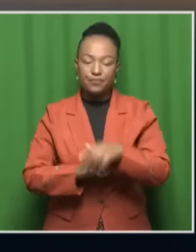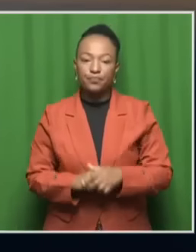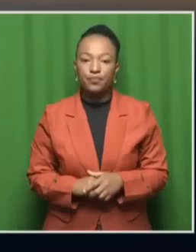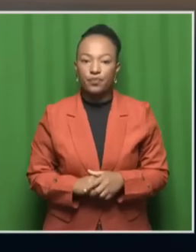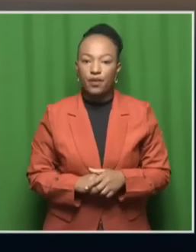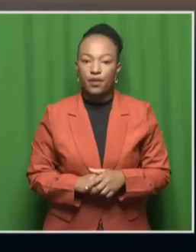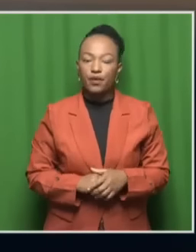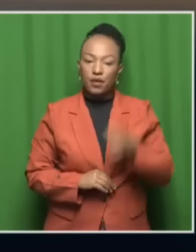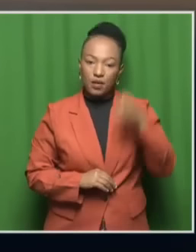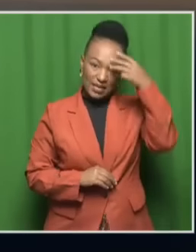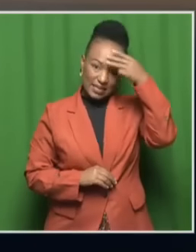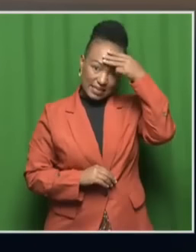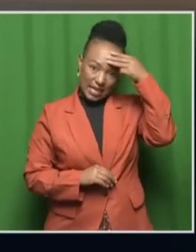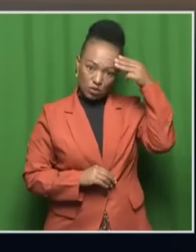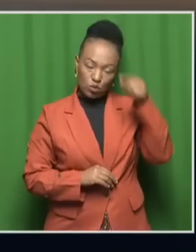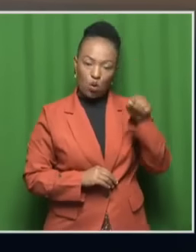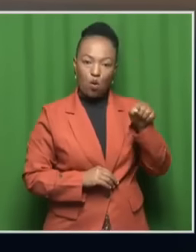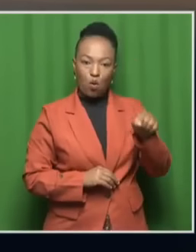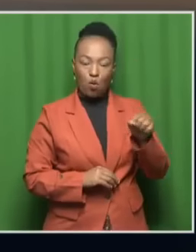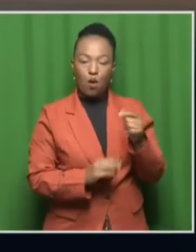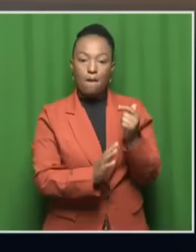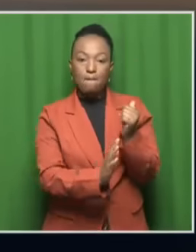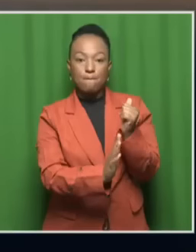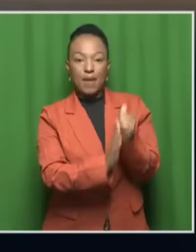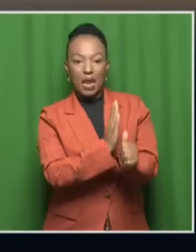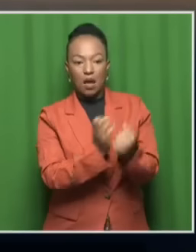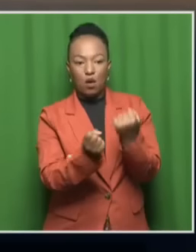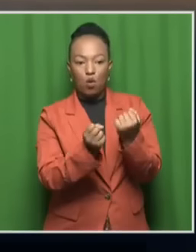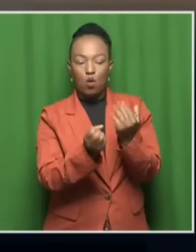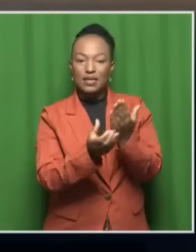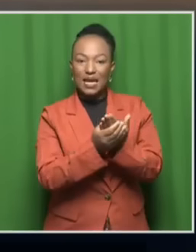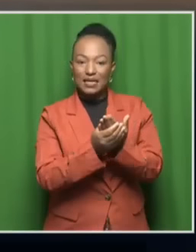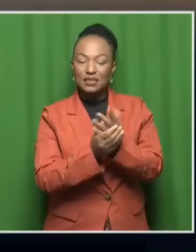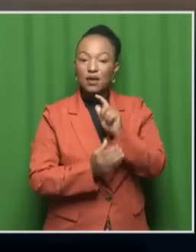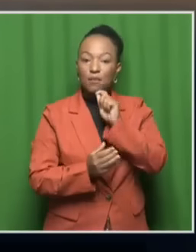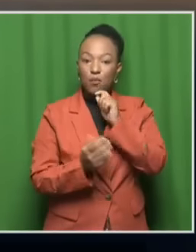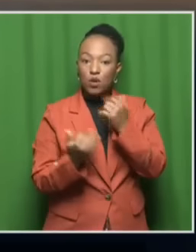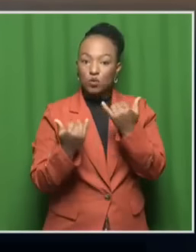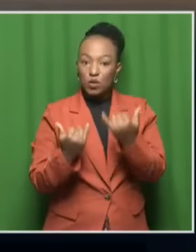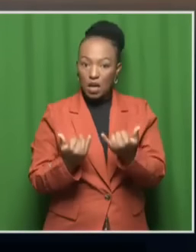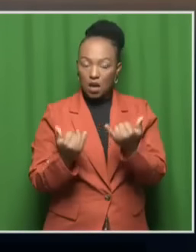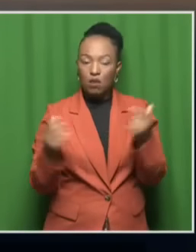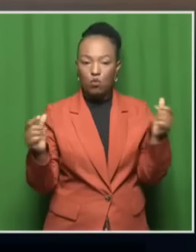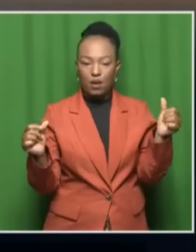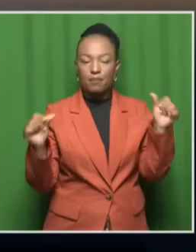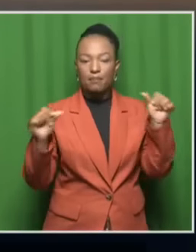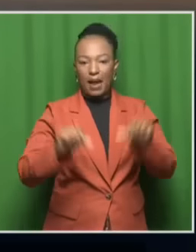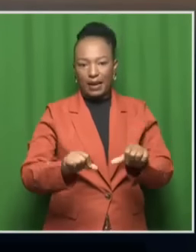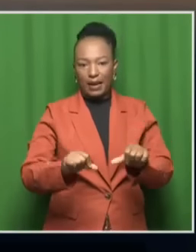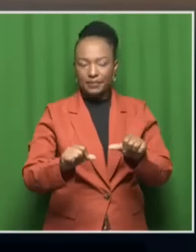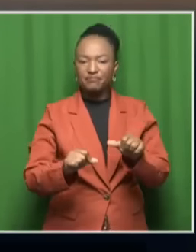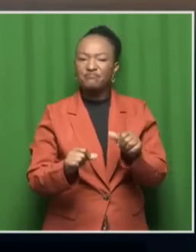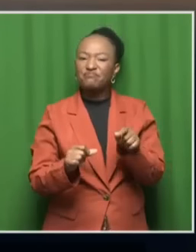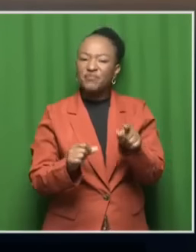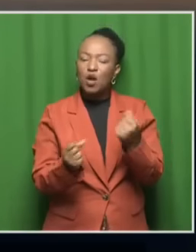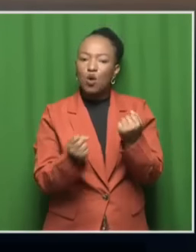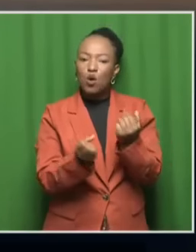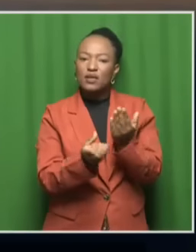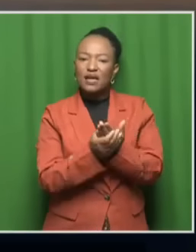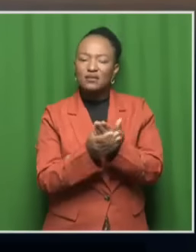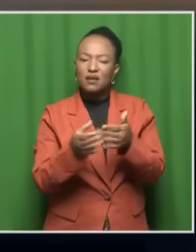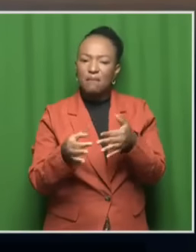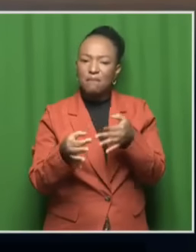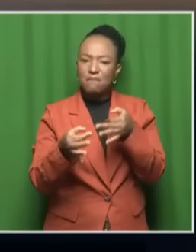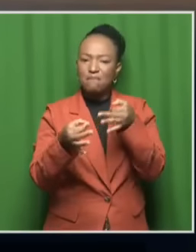The Senza Mayiwa murder trial is expected to resume this morning, that's sitting in the High Court in Pretoria. Now the case was postponed earlier this